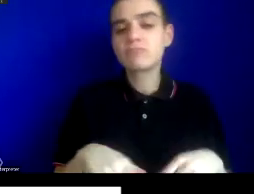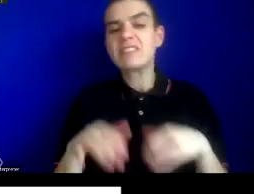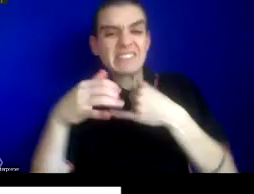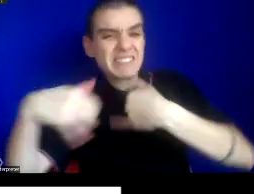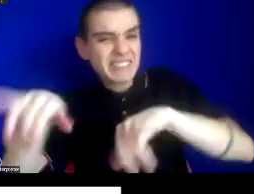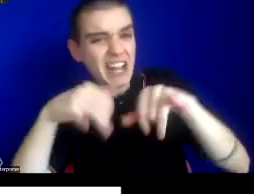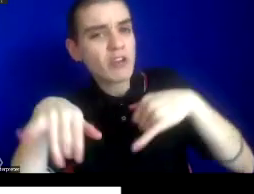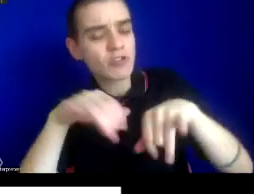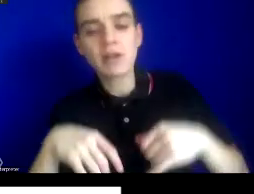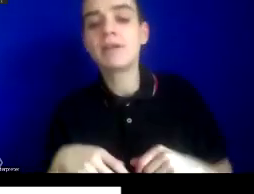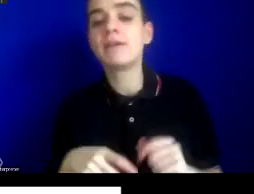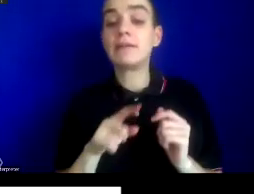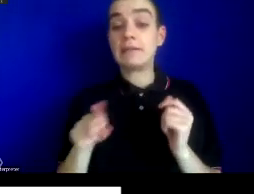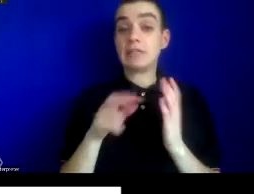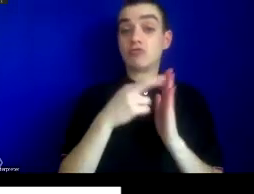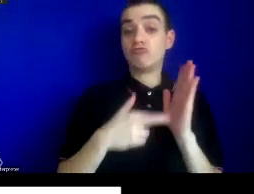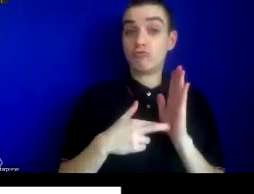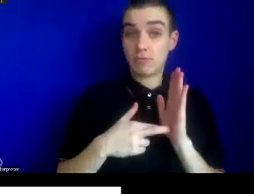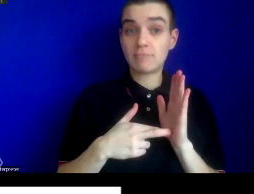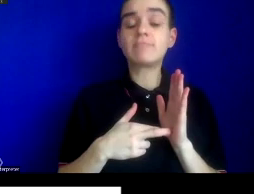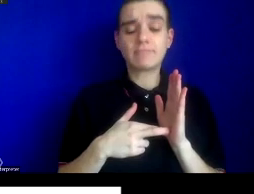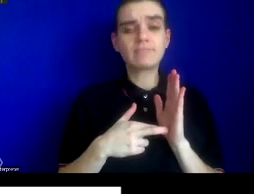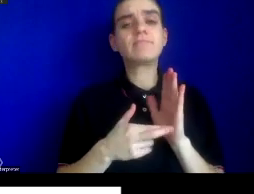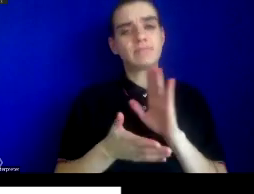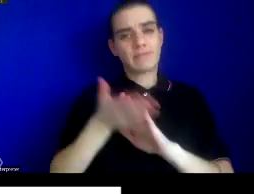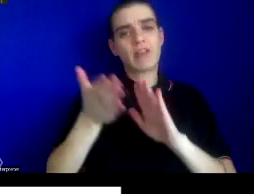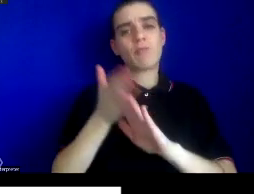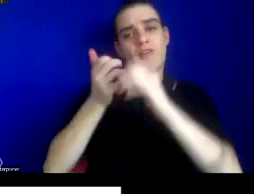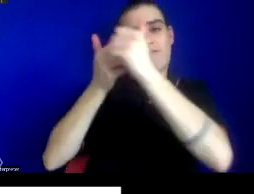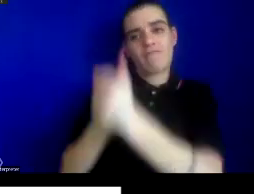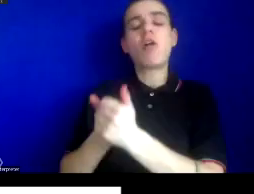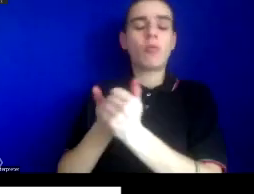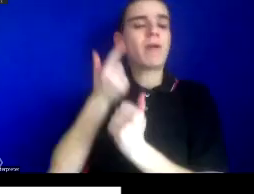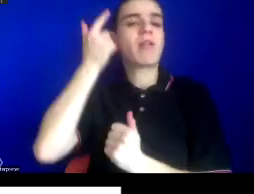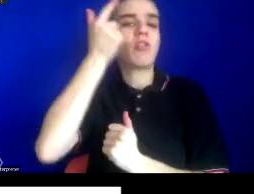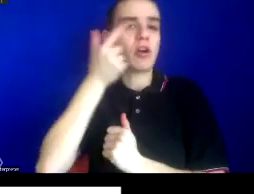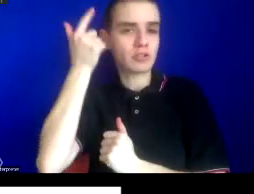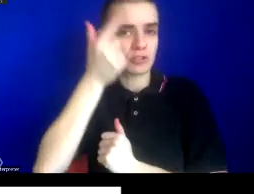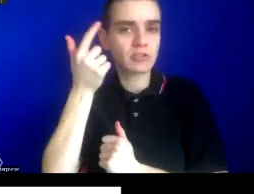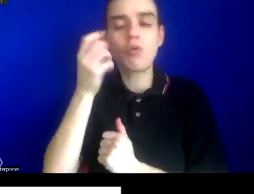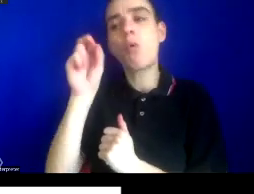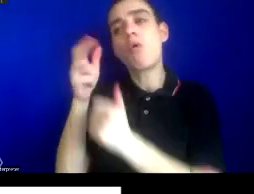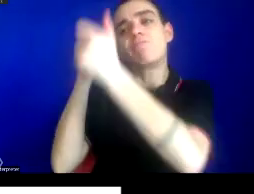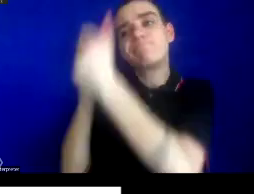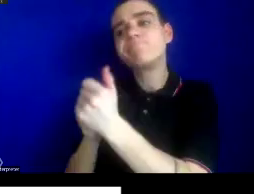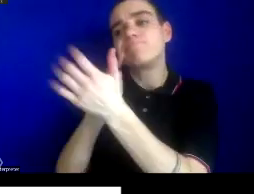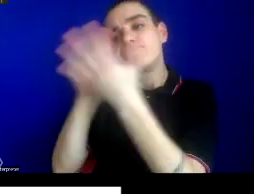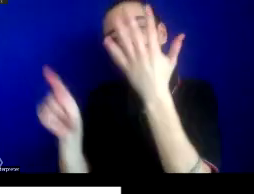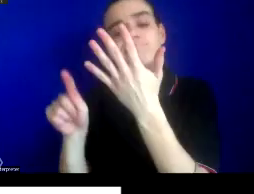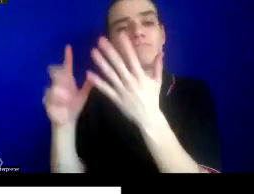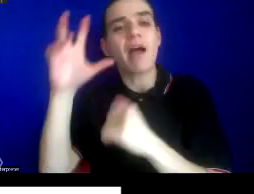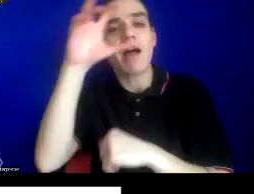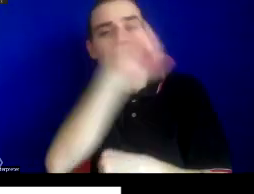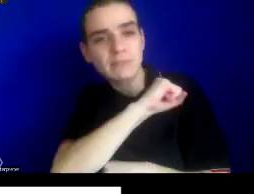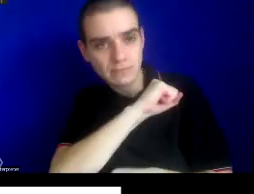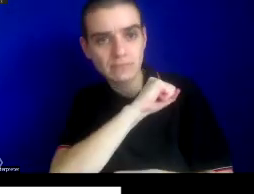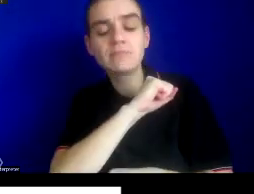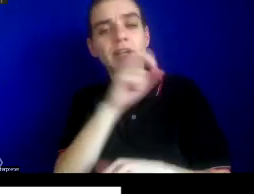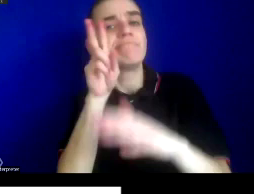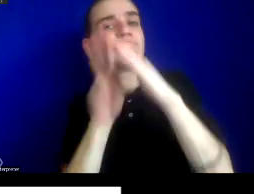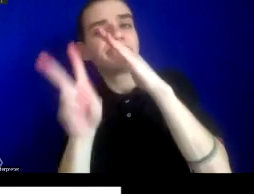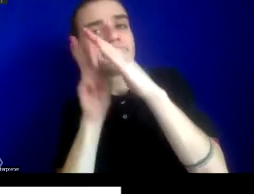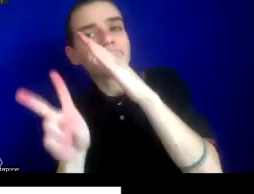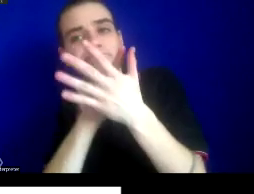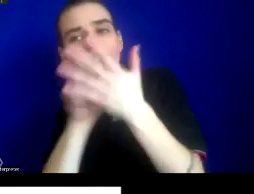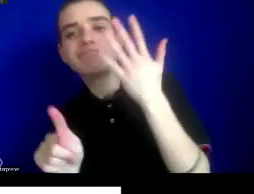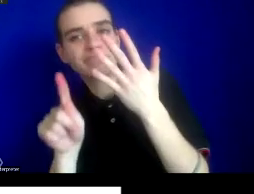regulations, too, therefore operate according to certain logics or beholden to certain assumptions and anticipate particular types of threats and